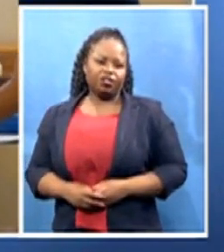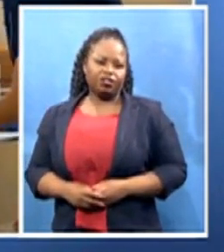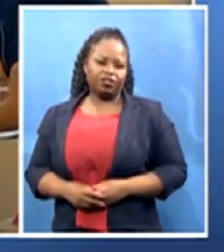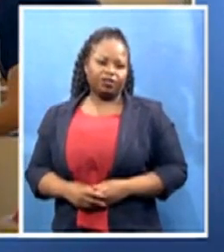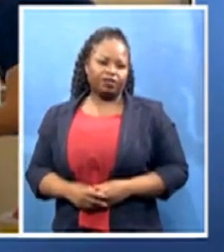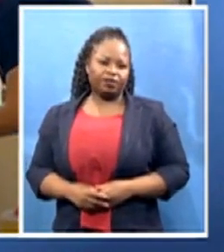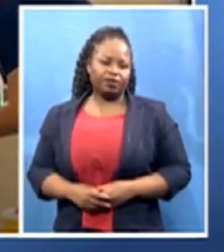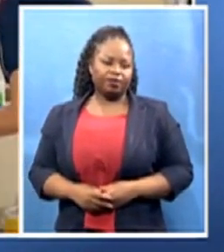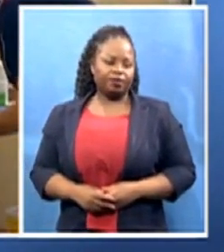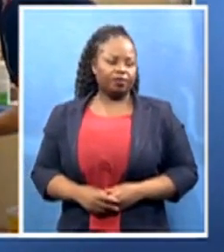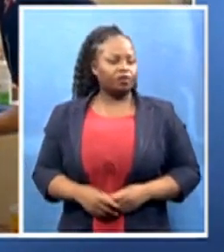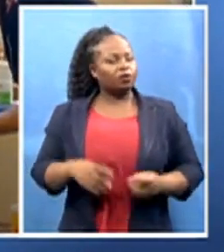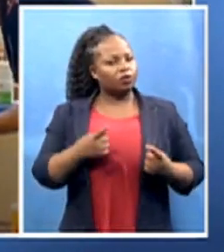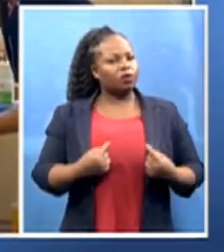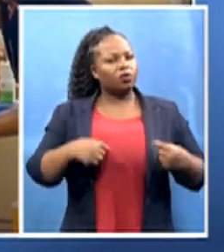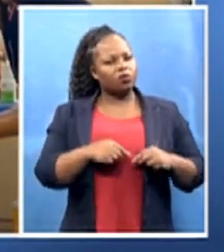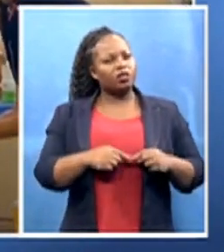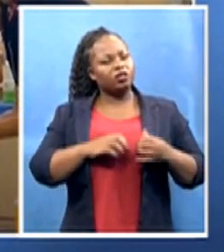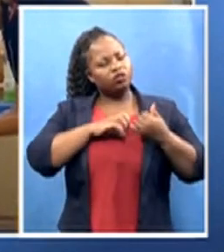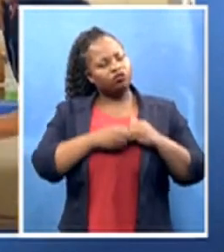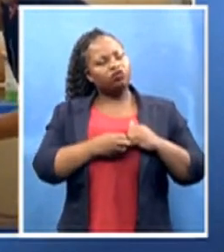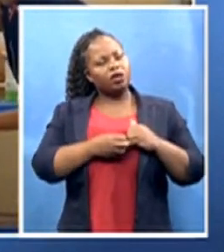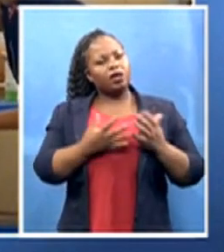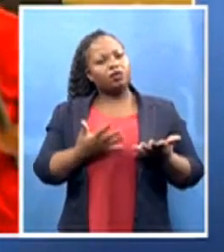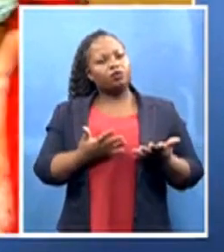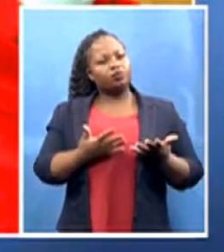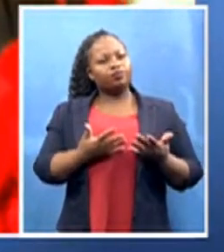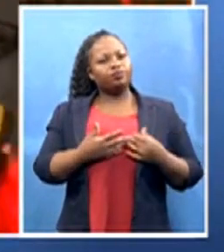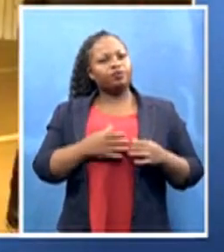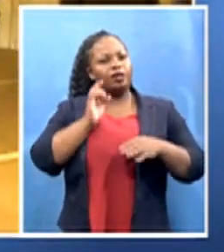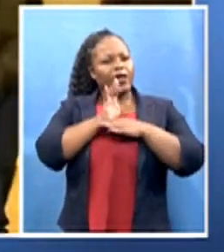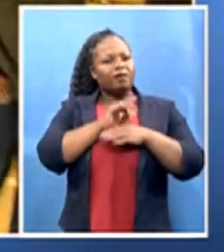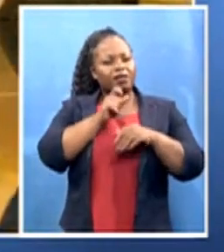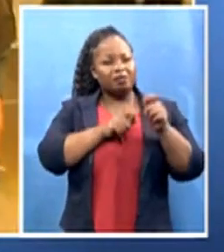about people still getting infected after being vaccinated?